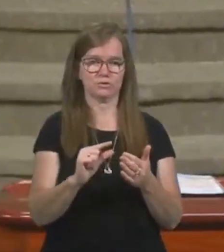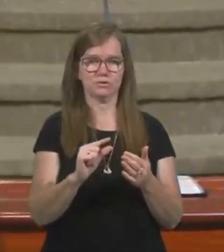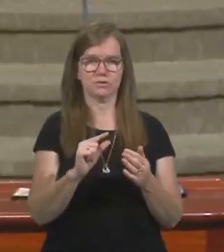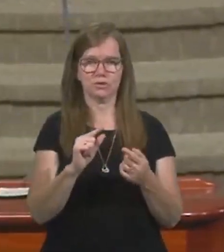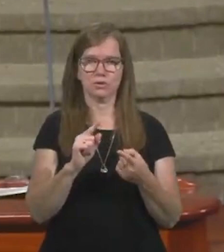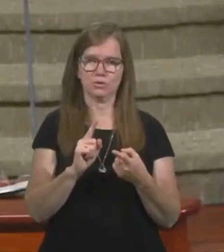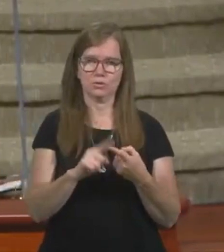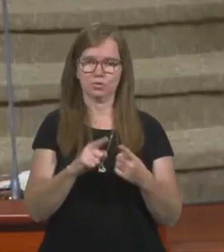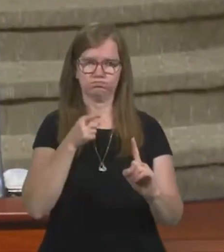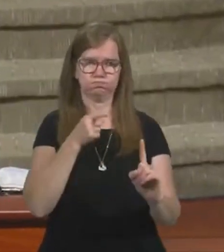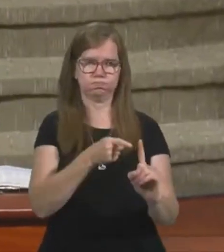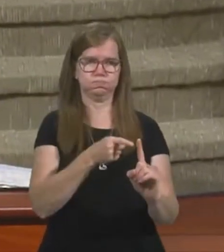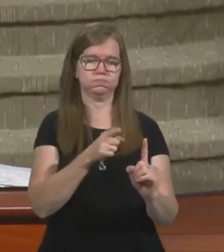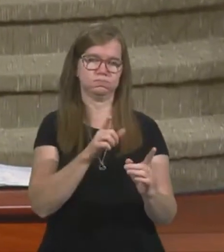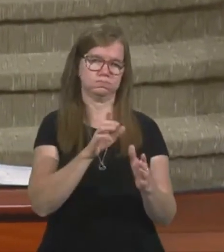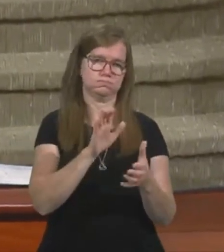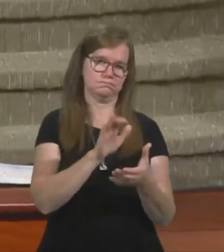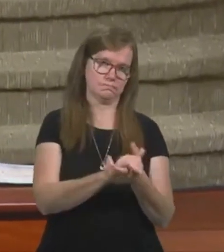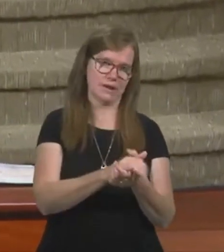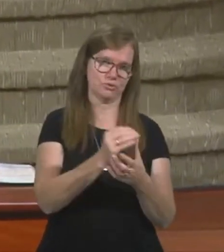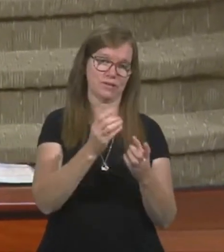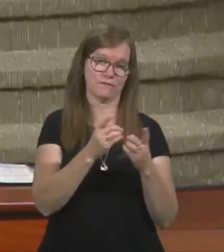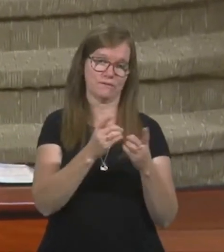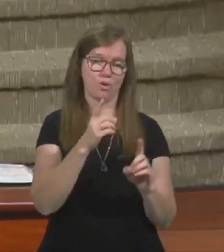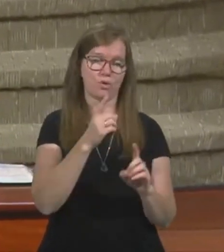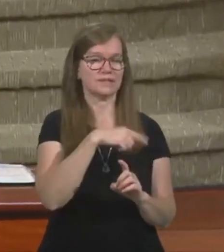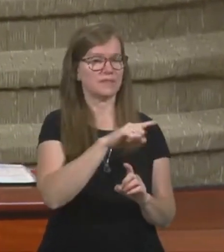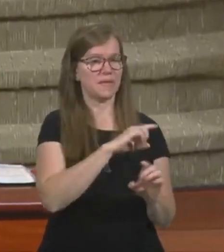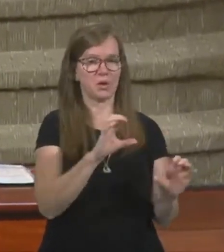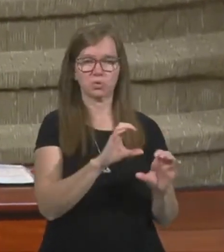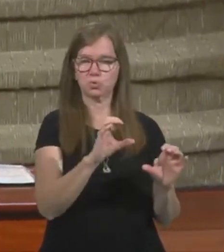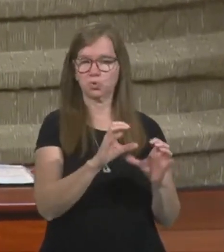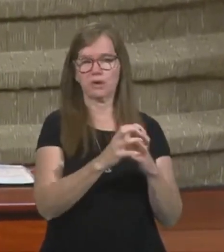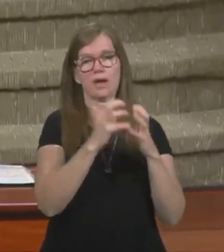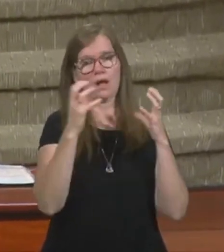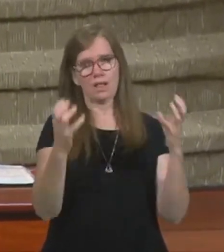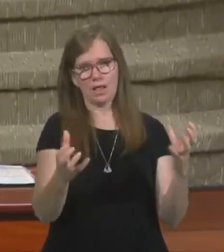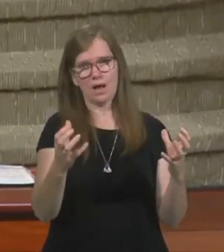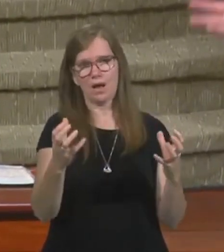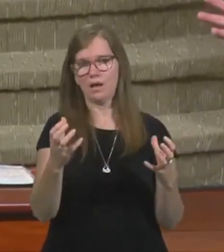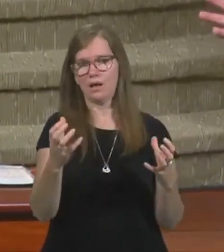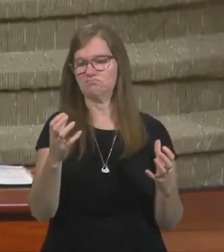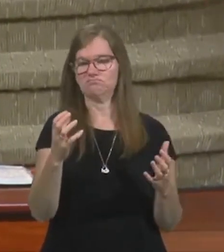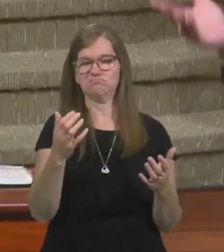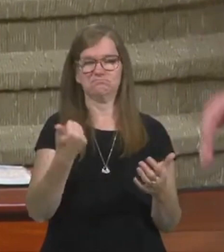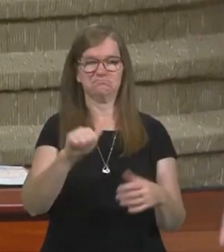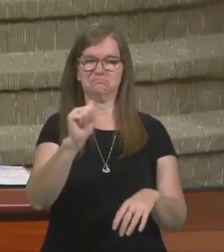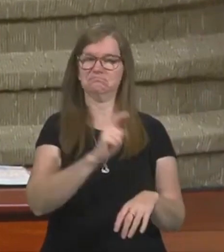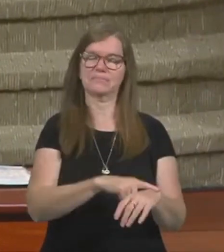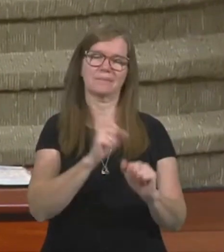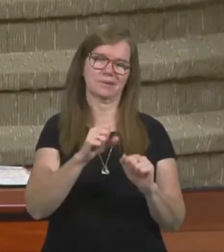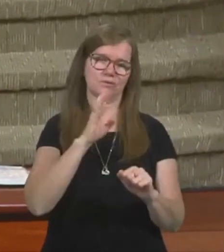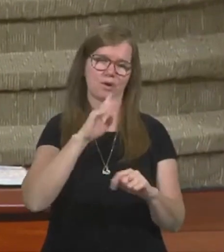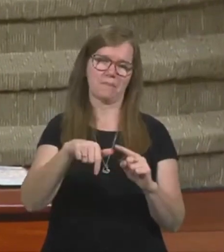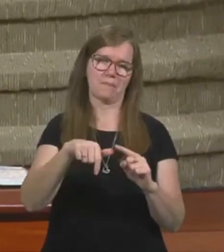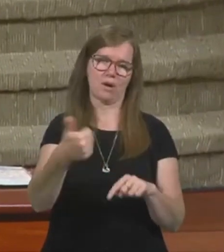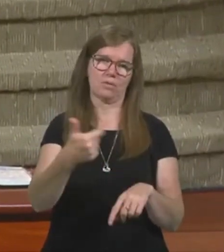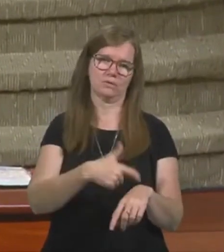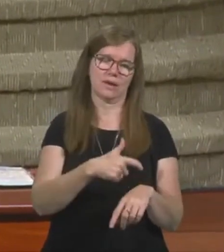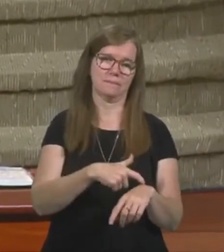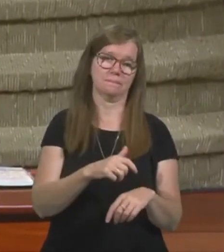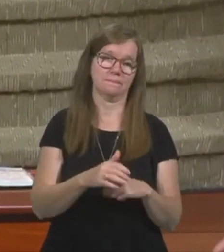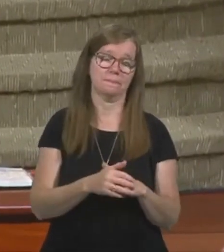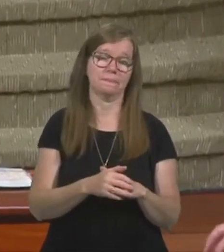on the pulse of marriage and divorce, which they were doing very, very much at will. And we can talk about that another time.